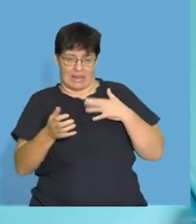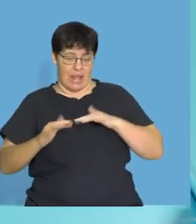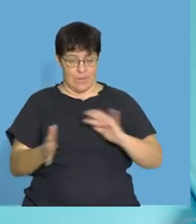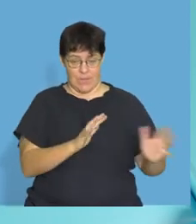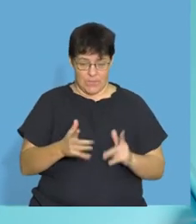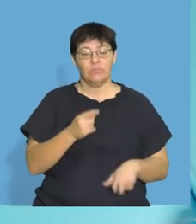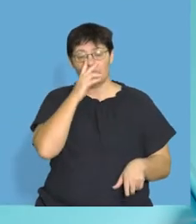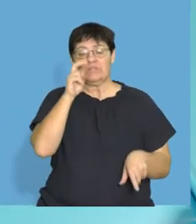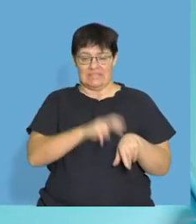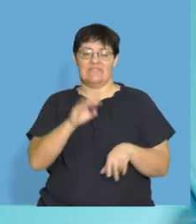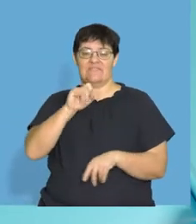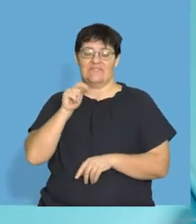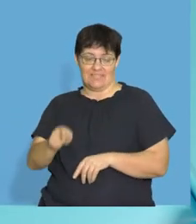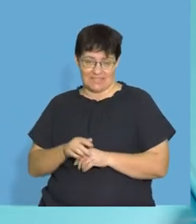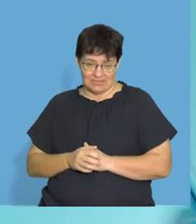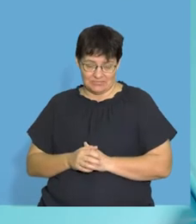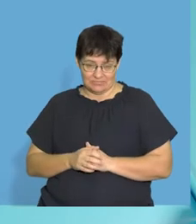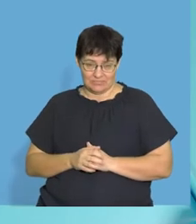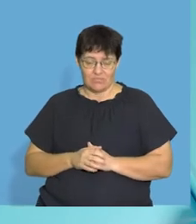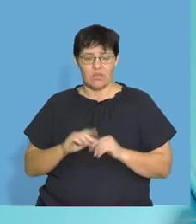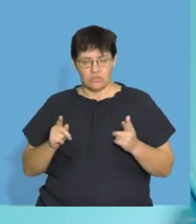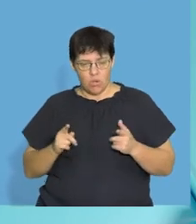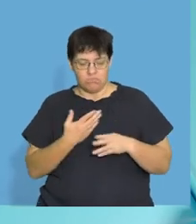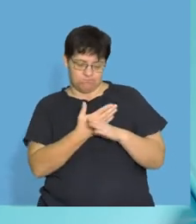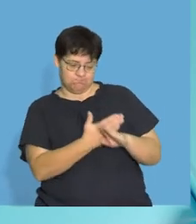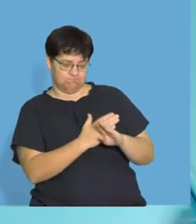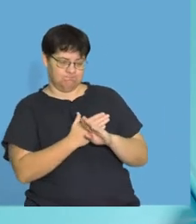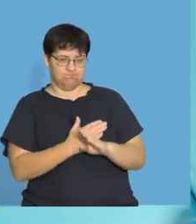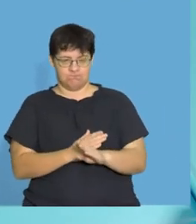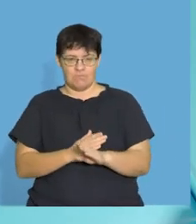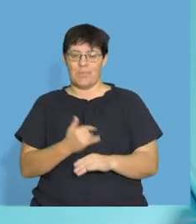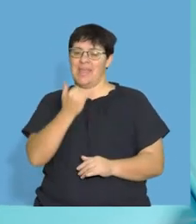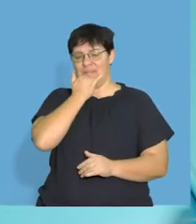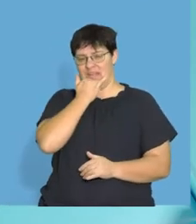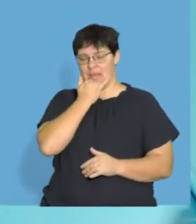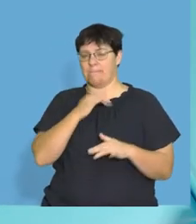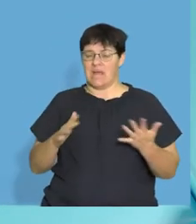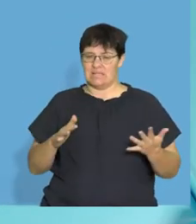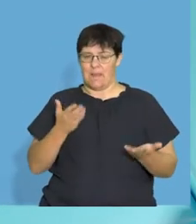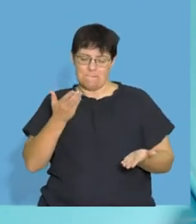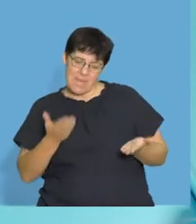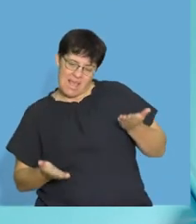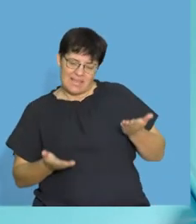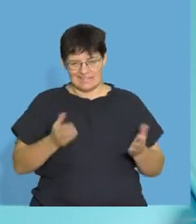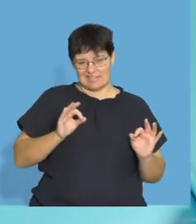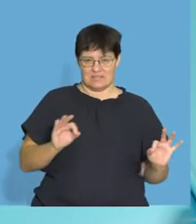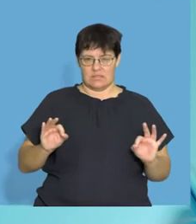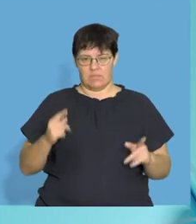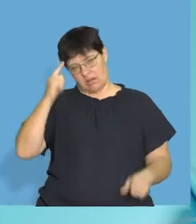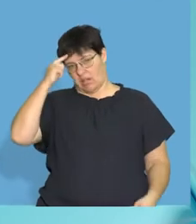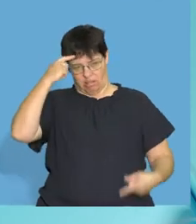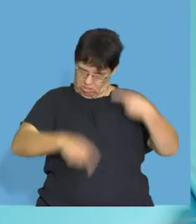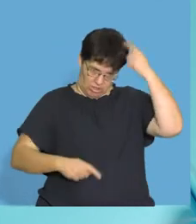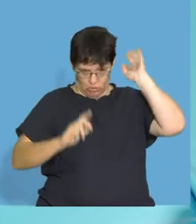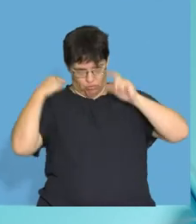handles the stress, right? We actually have a hormone, right, that actually kind of keeps us, I don't say happy, but kind of